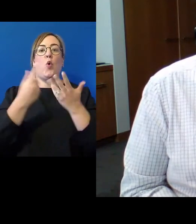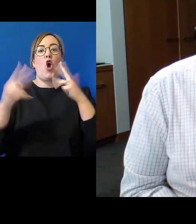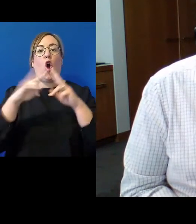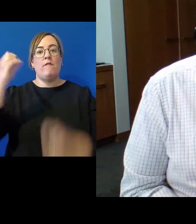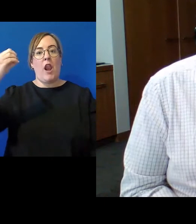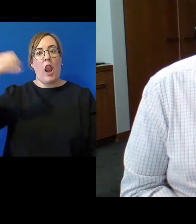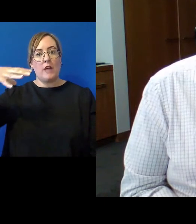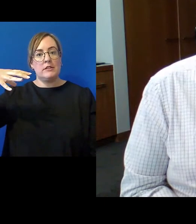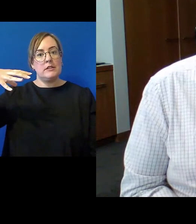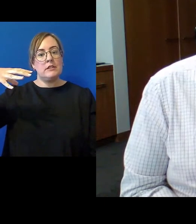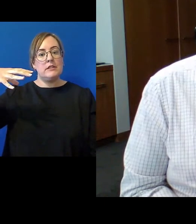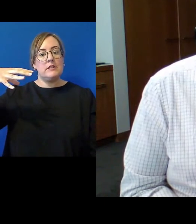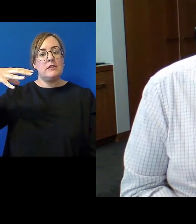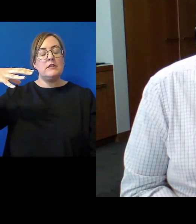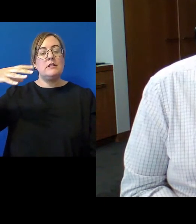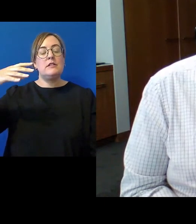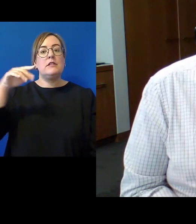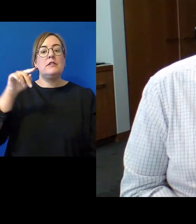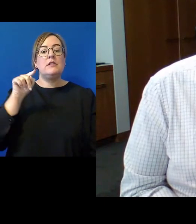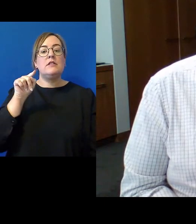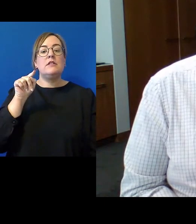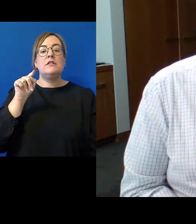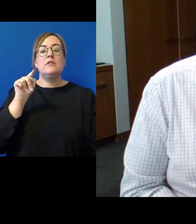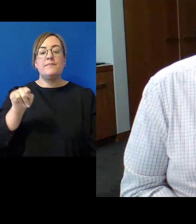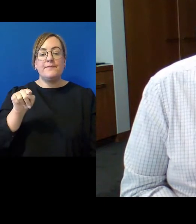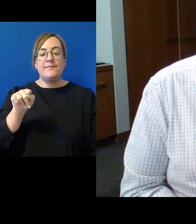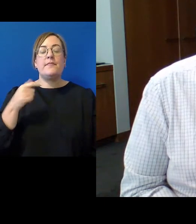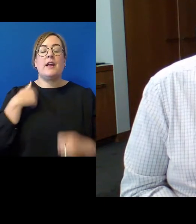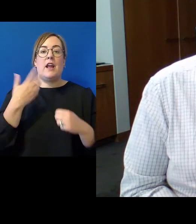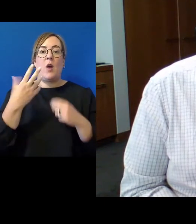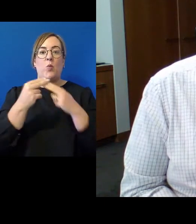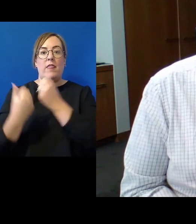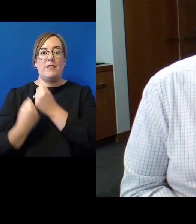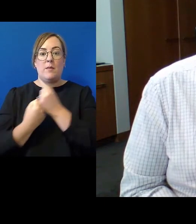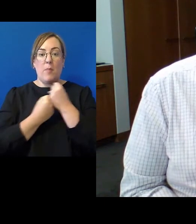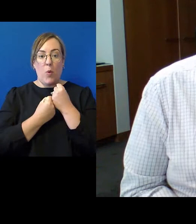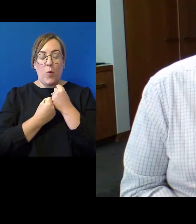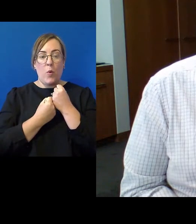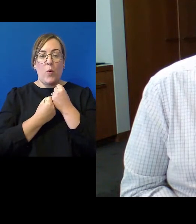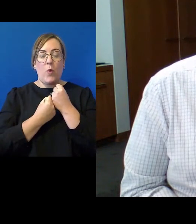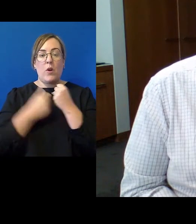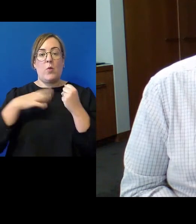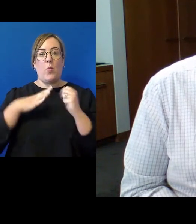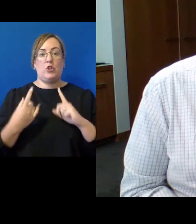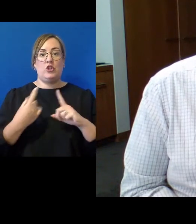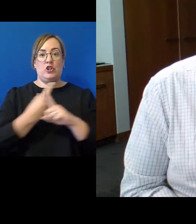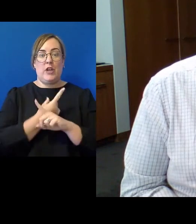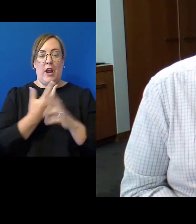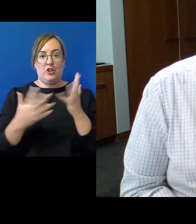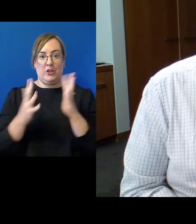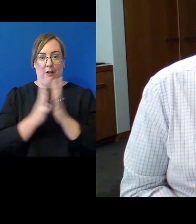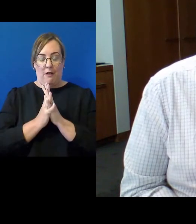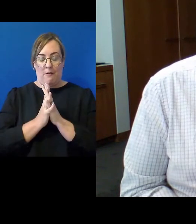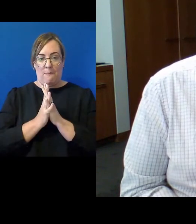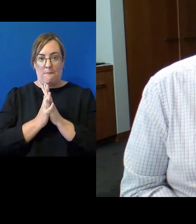and he with a great deal of support from his bench wants to change the way in which